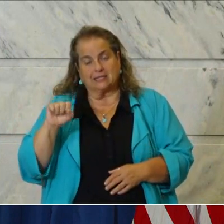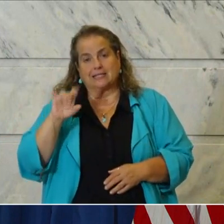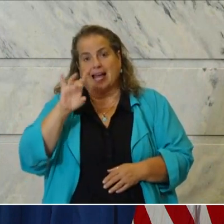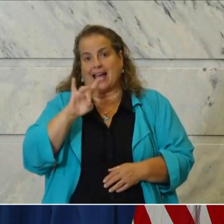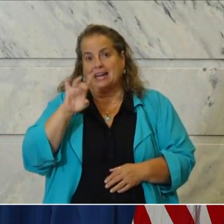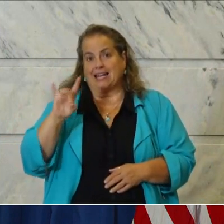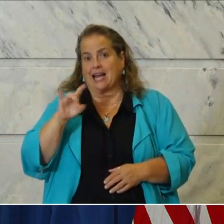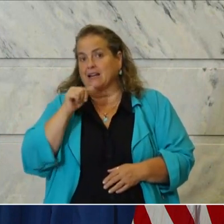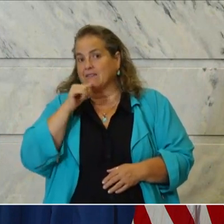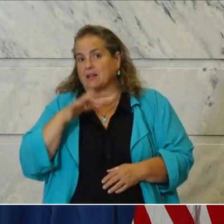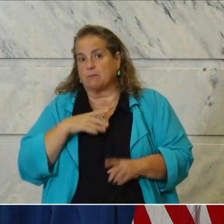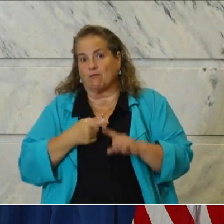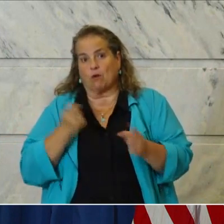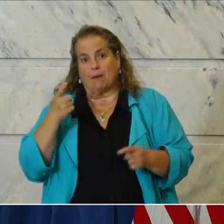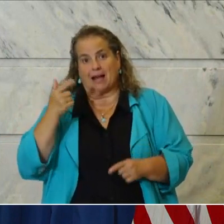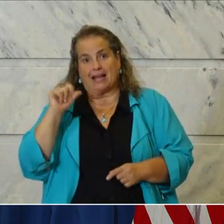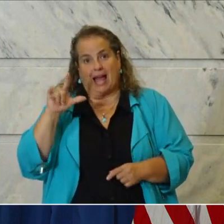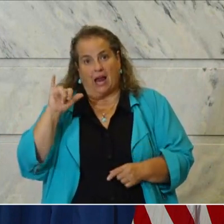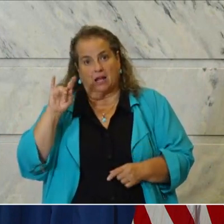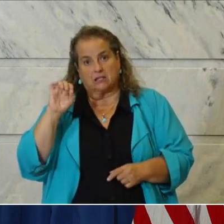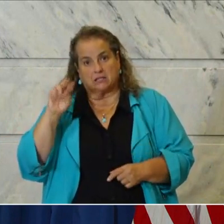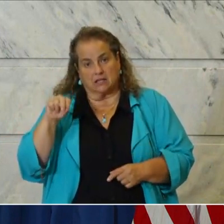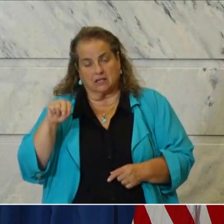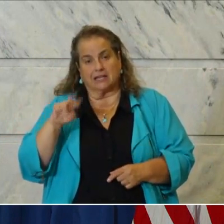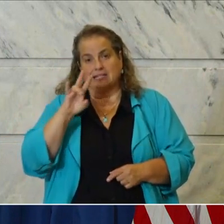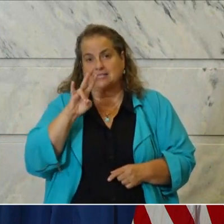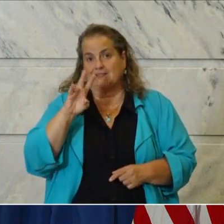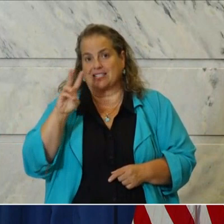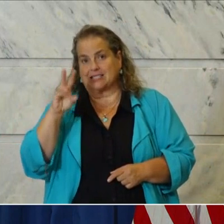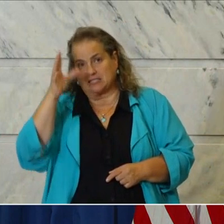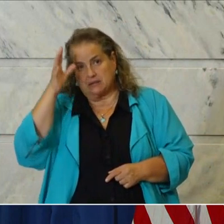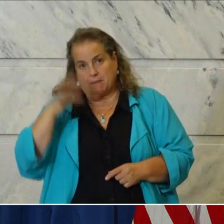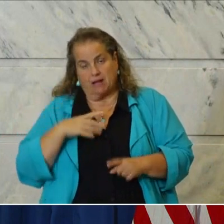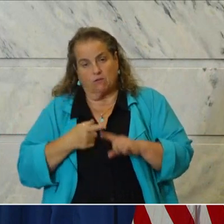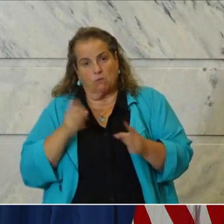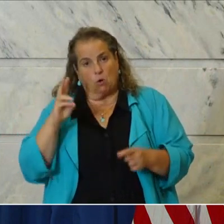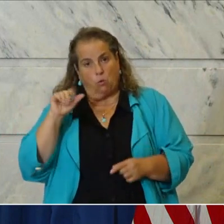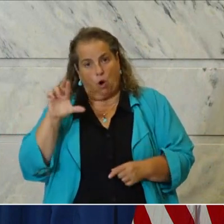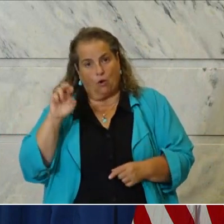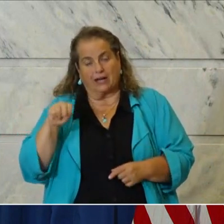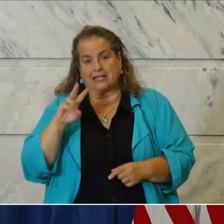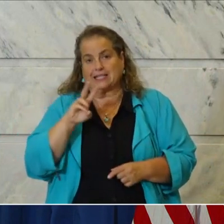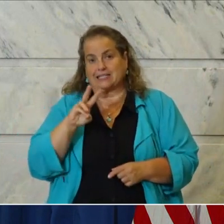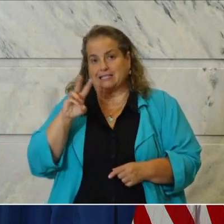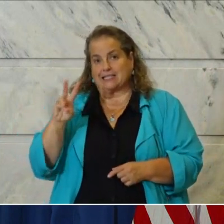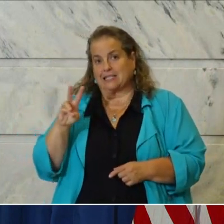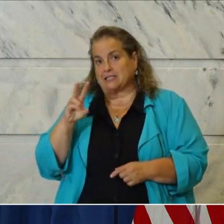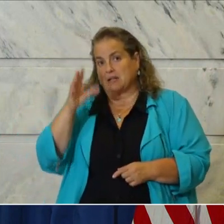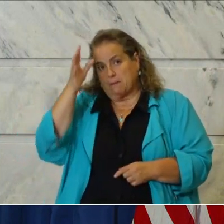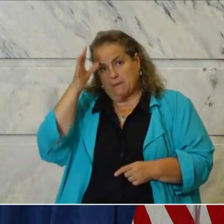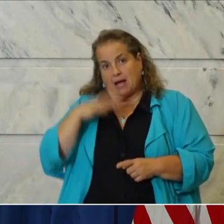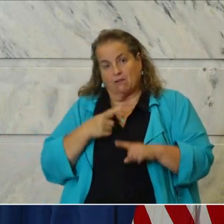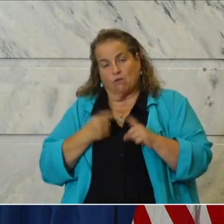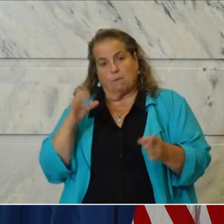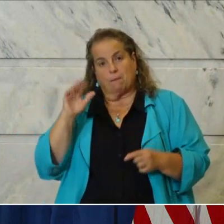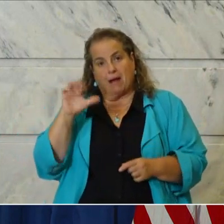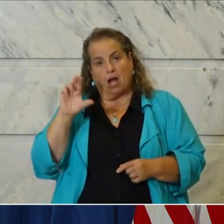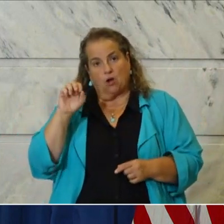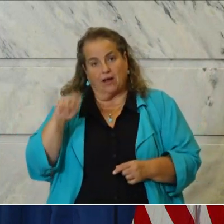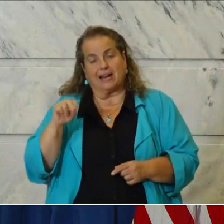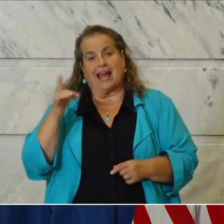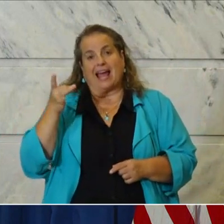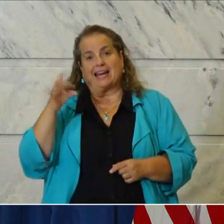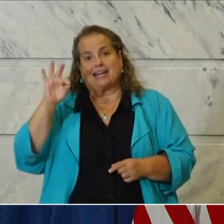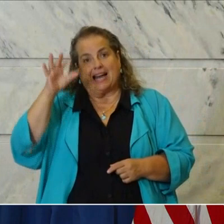89 year old man from Jackson, an 89